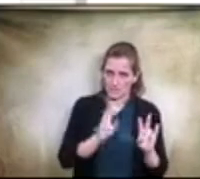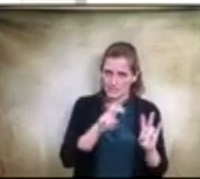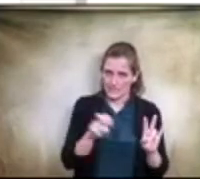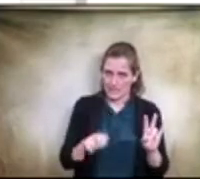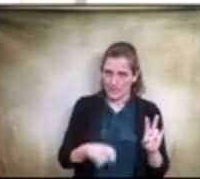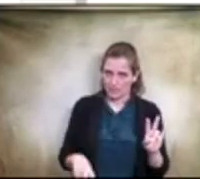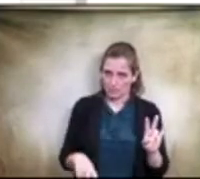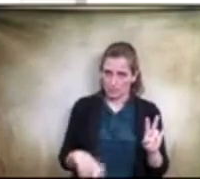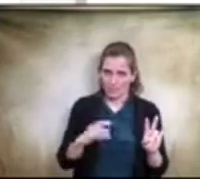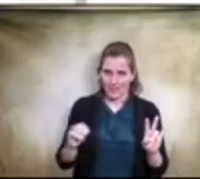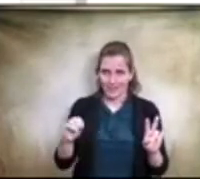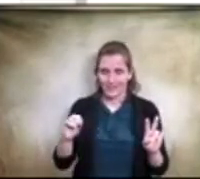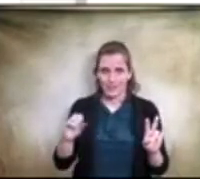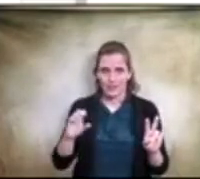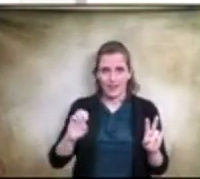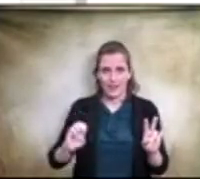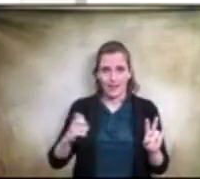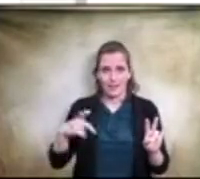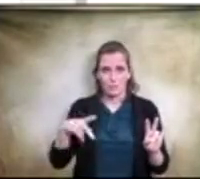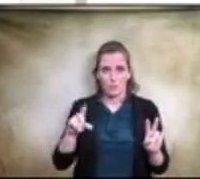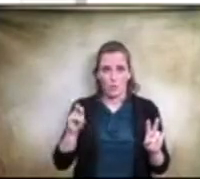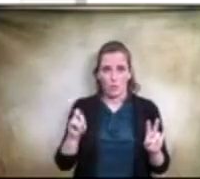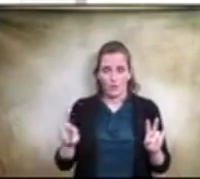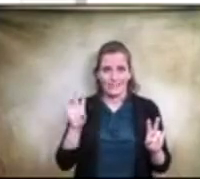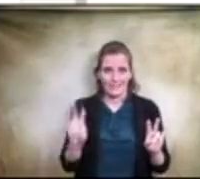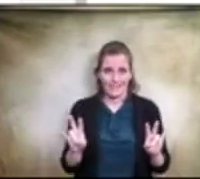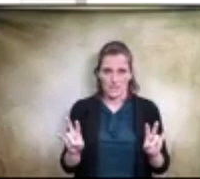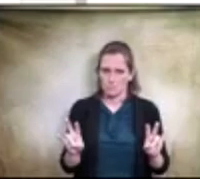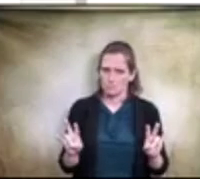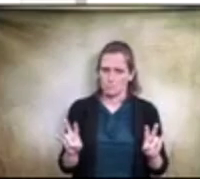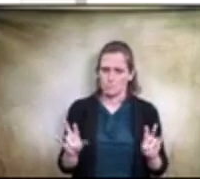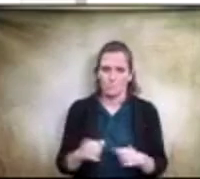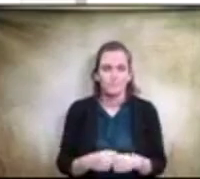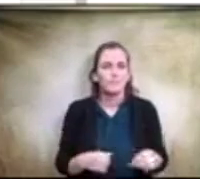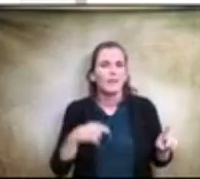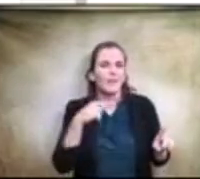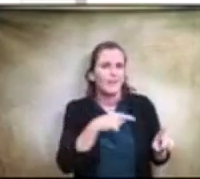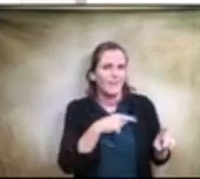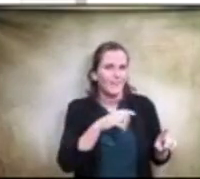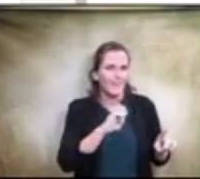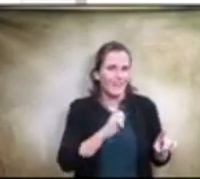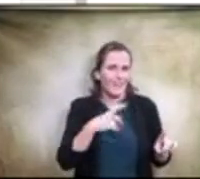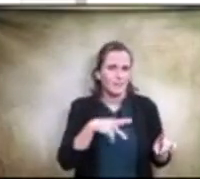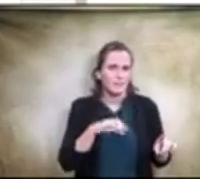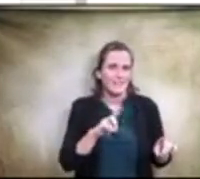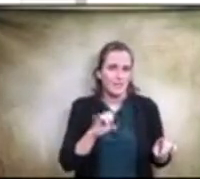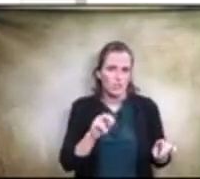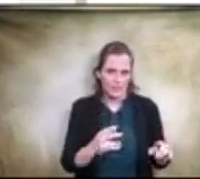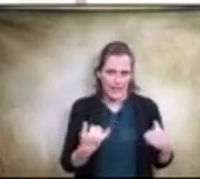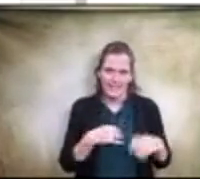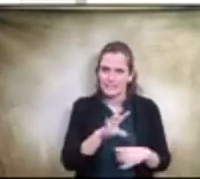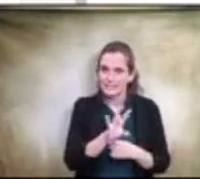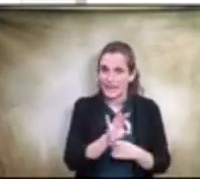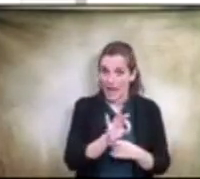seatings if that's under the transportation how that expedition would carry nine passengers i believe there's supposed to